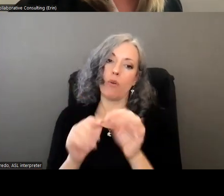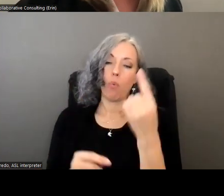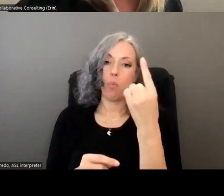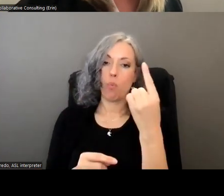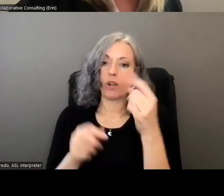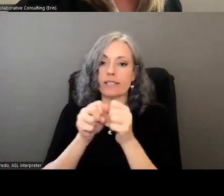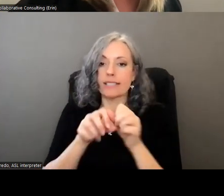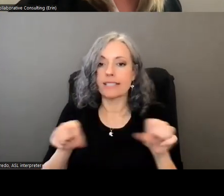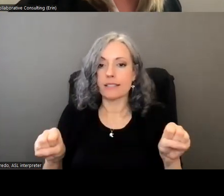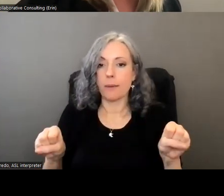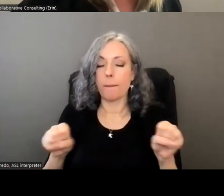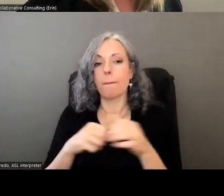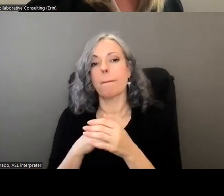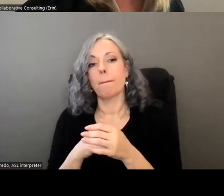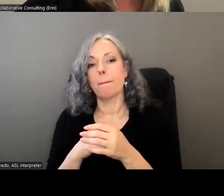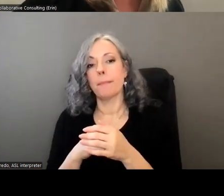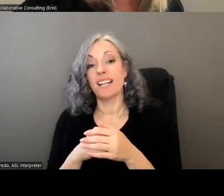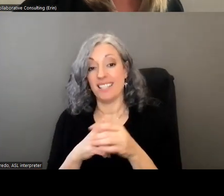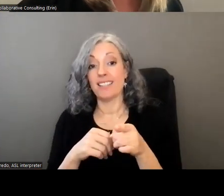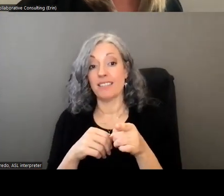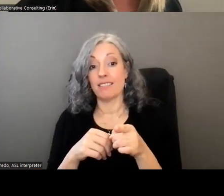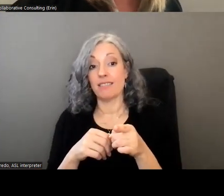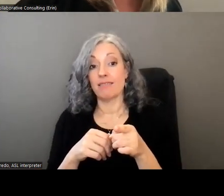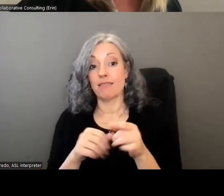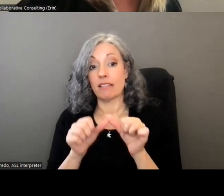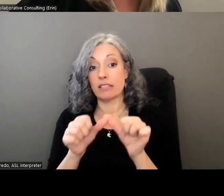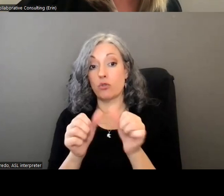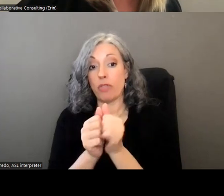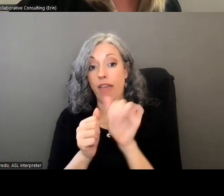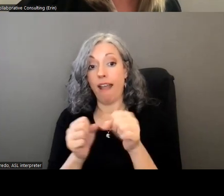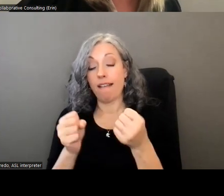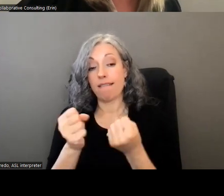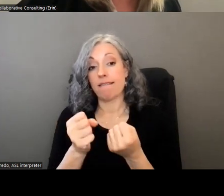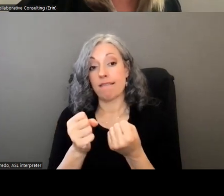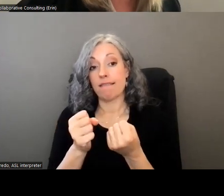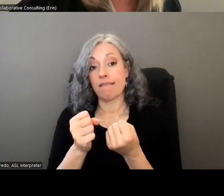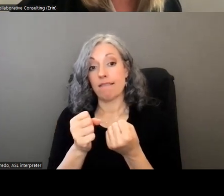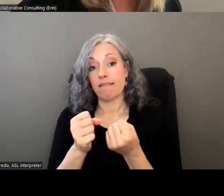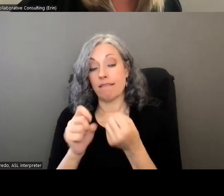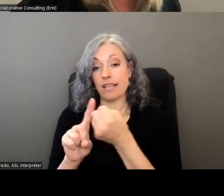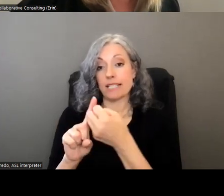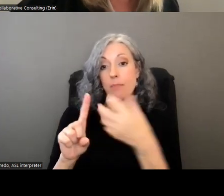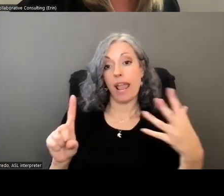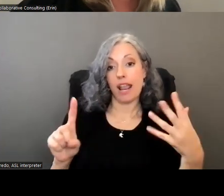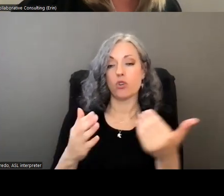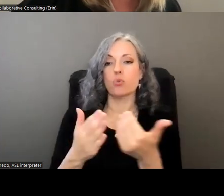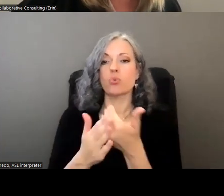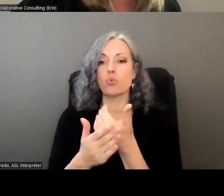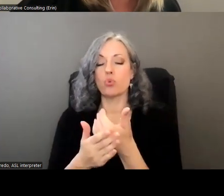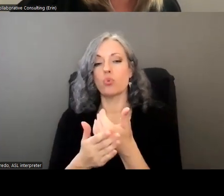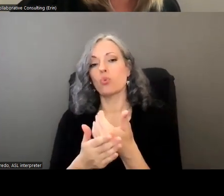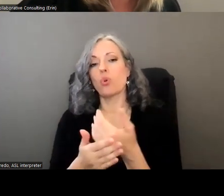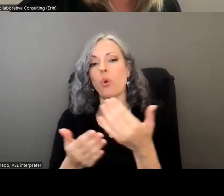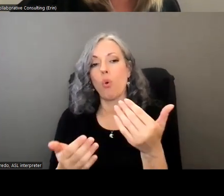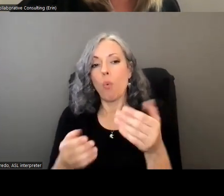and uh they they took this further and and expanded on that it would include new measures to collect including outcomes